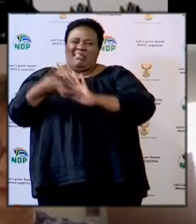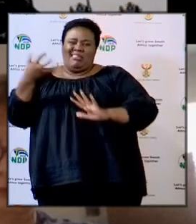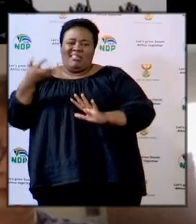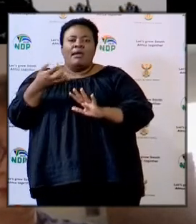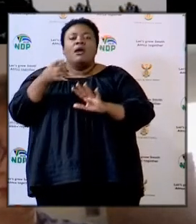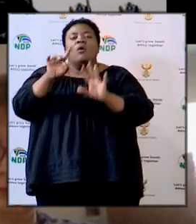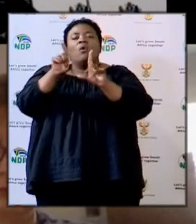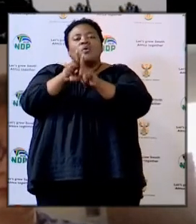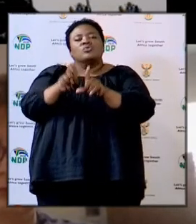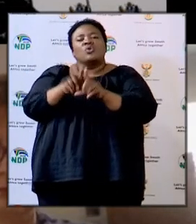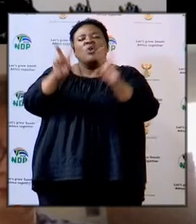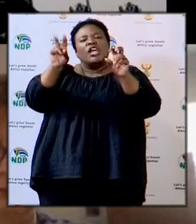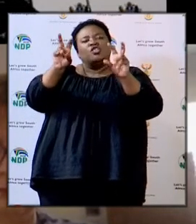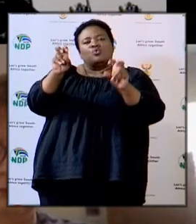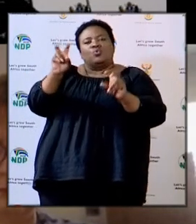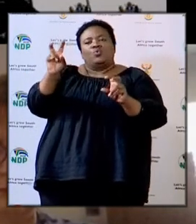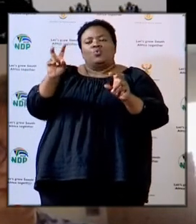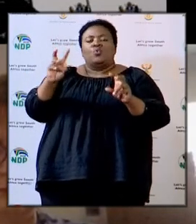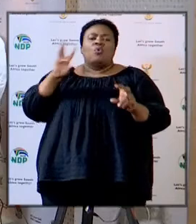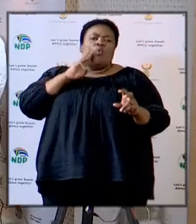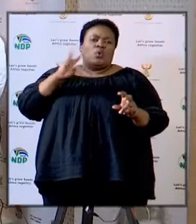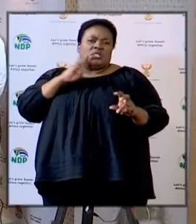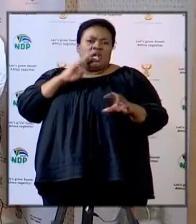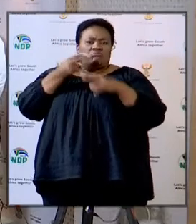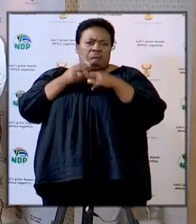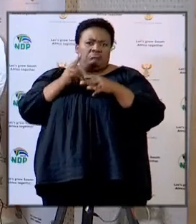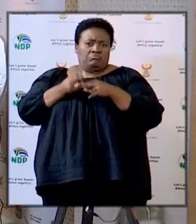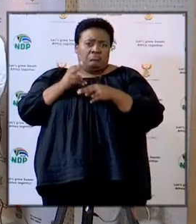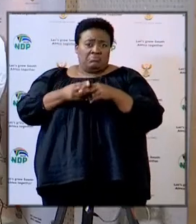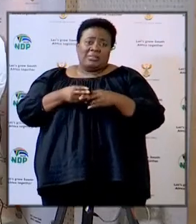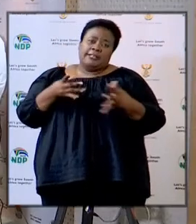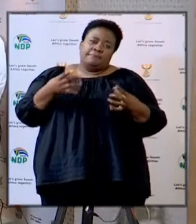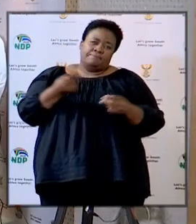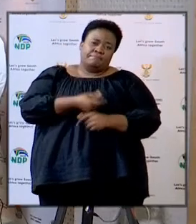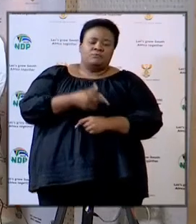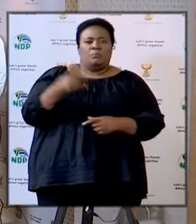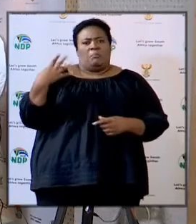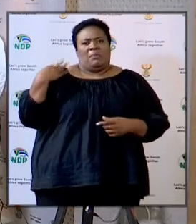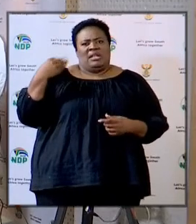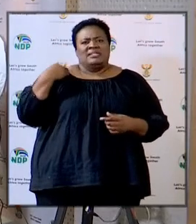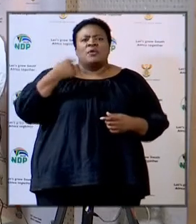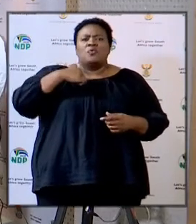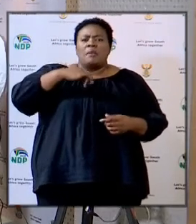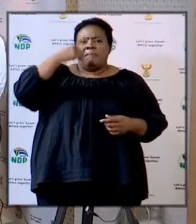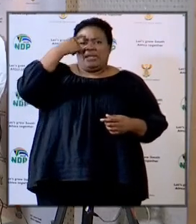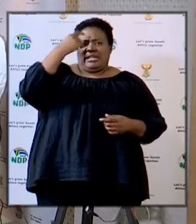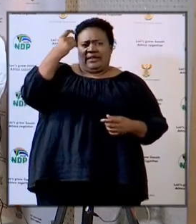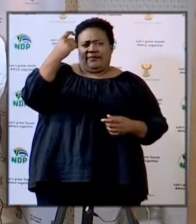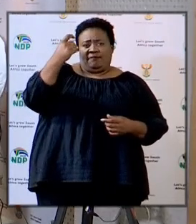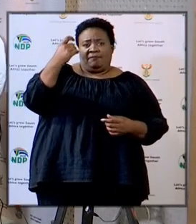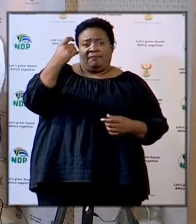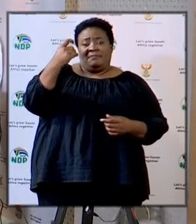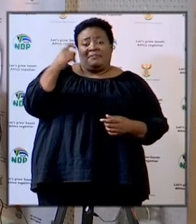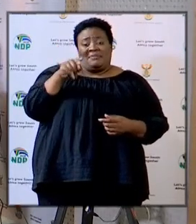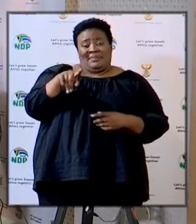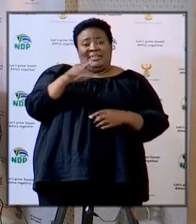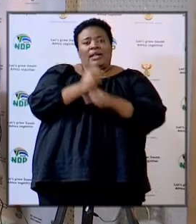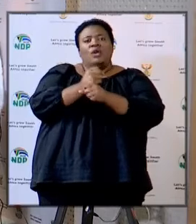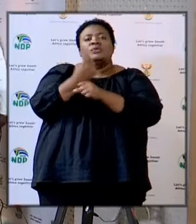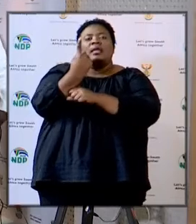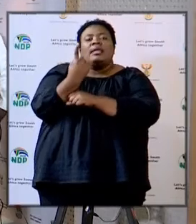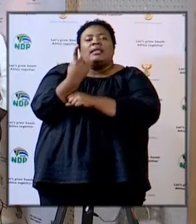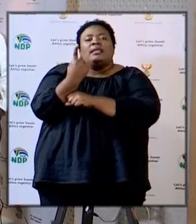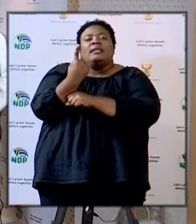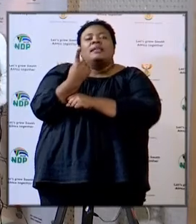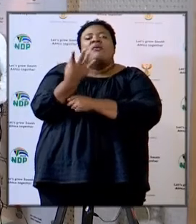water and sanitation unfortunately minister we really believe in Houding there is an organized formation